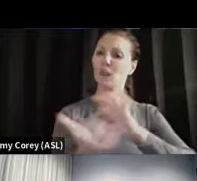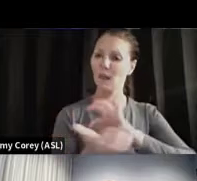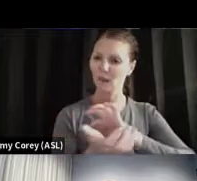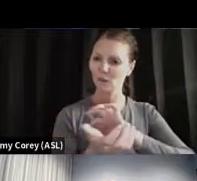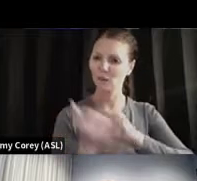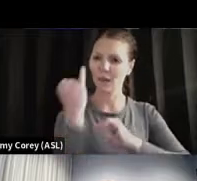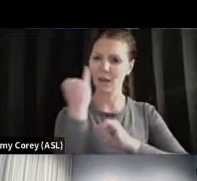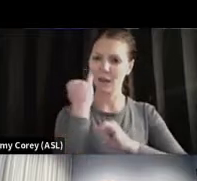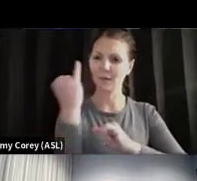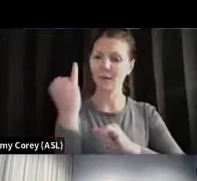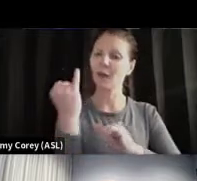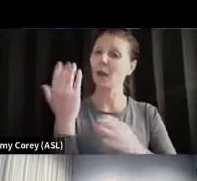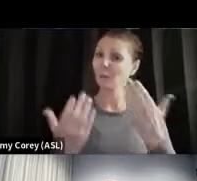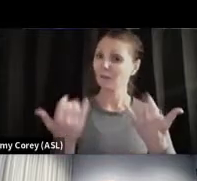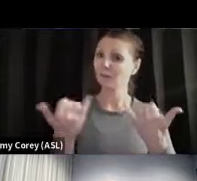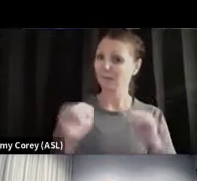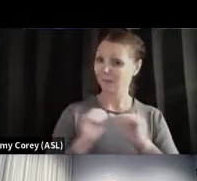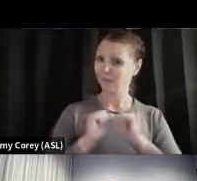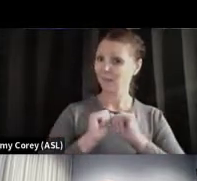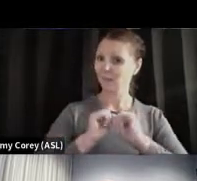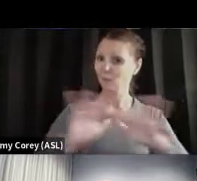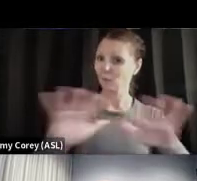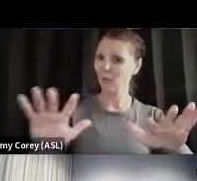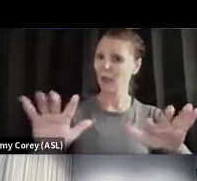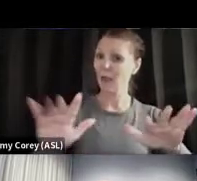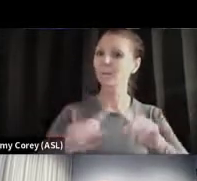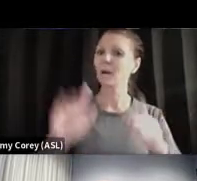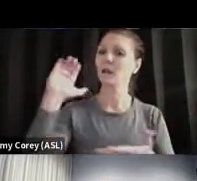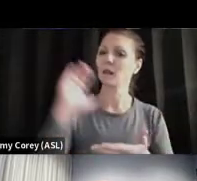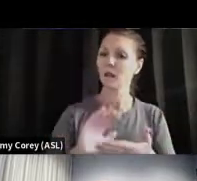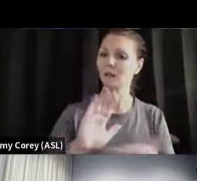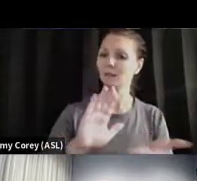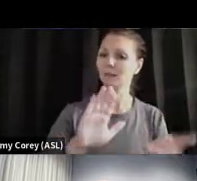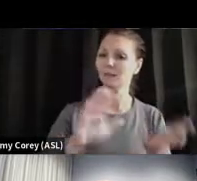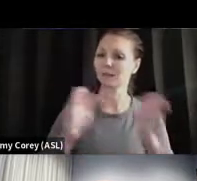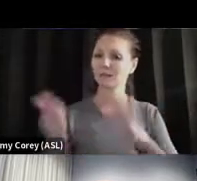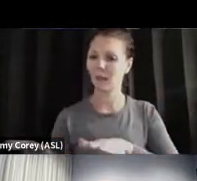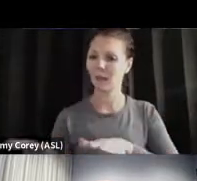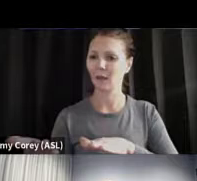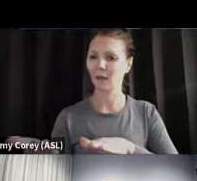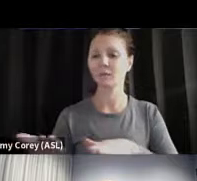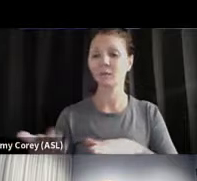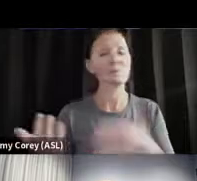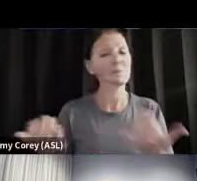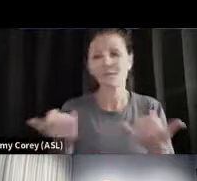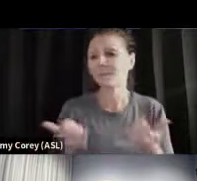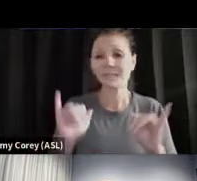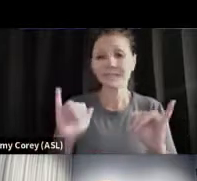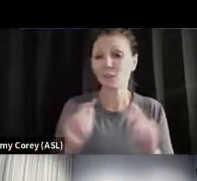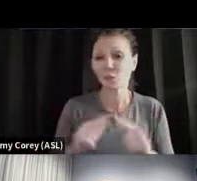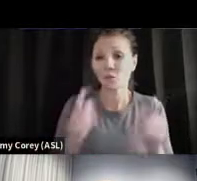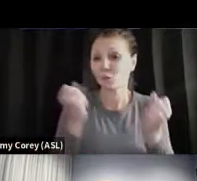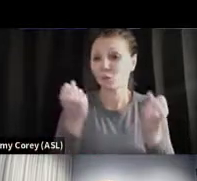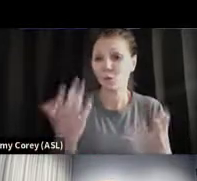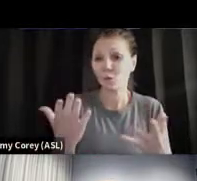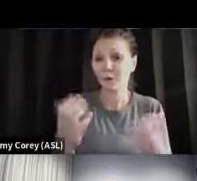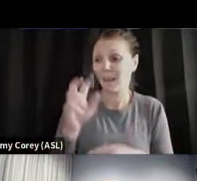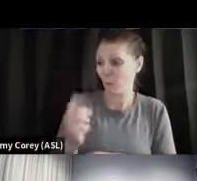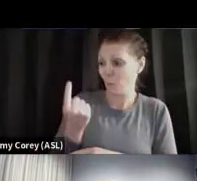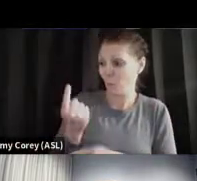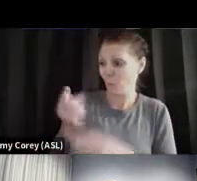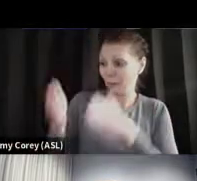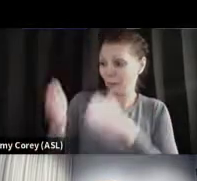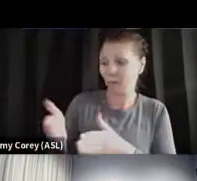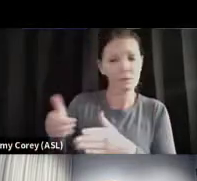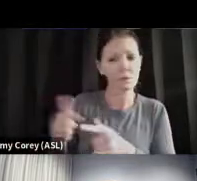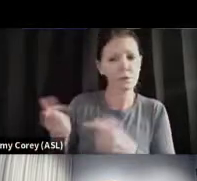infections, but change the dynamic of people dying. Now, unfortunately, they're still too many. One person is too many, and most of the people who